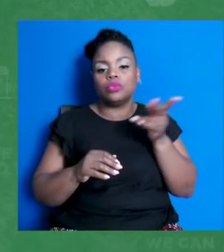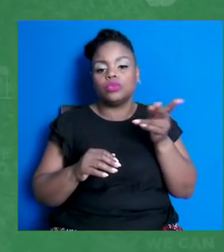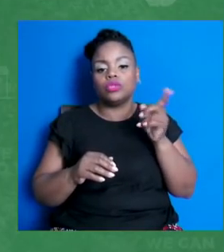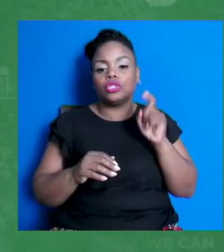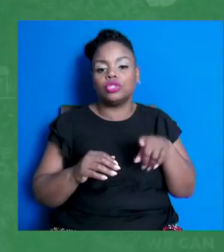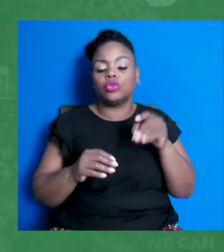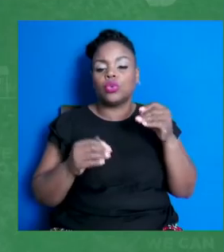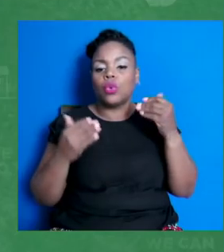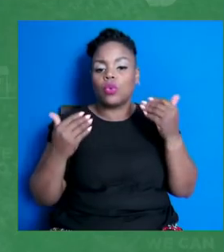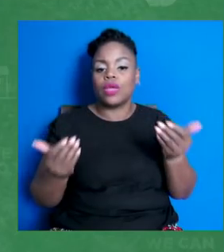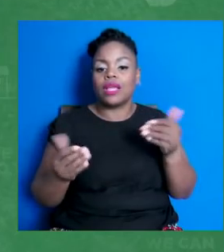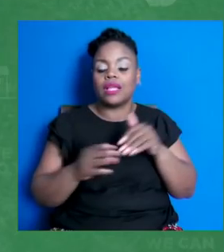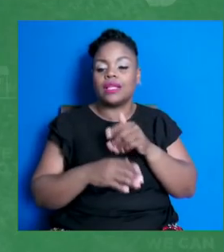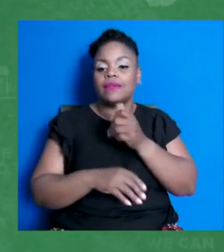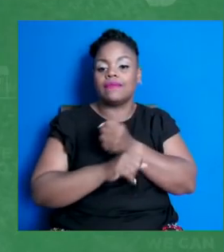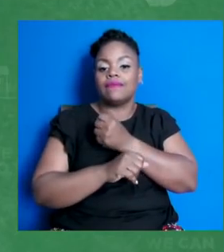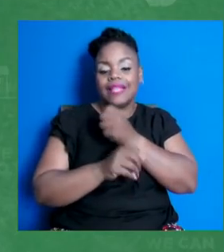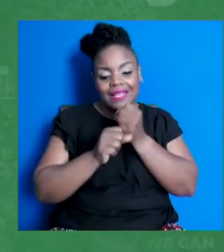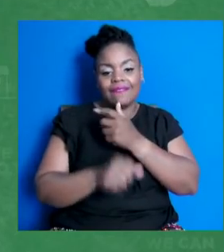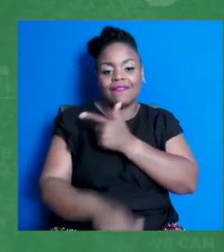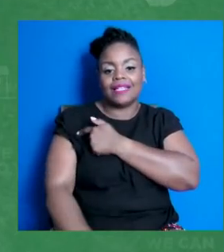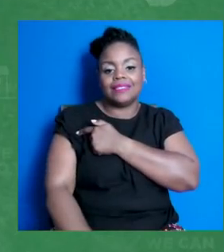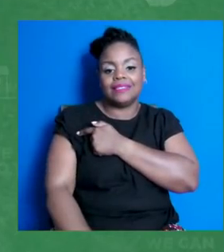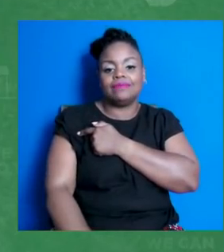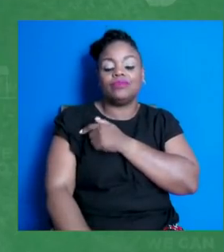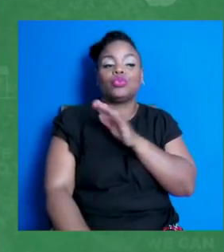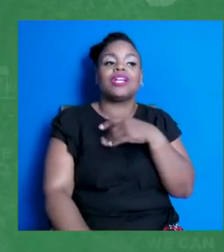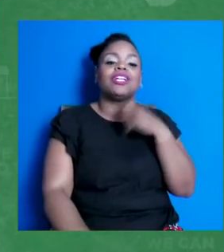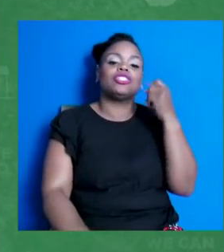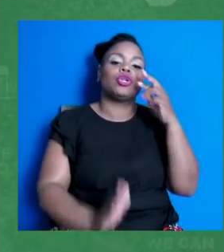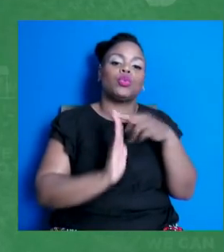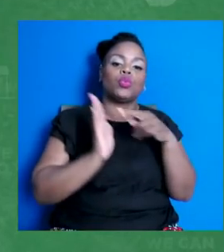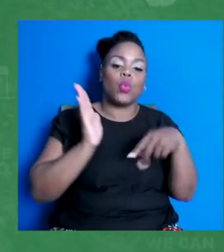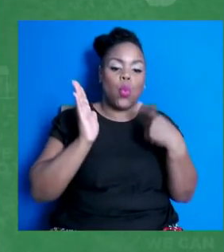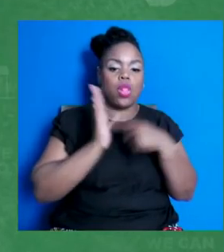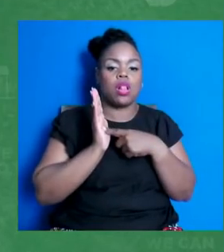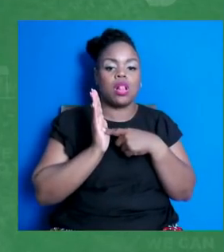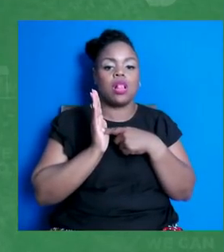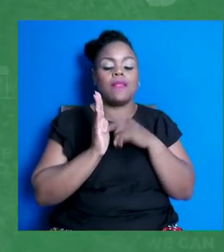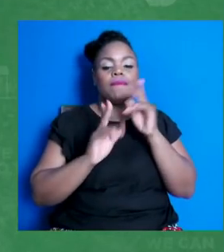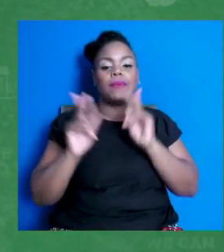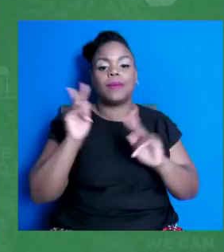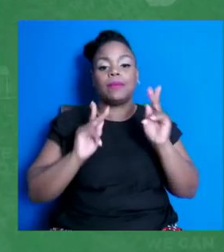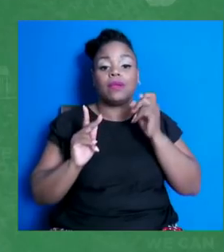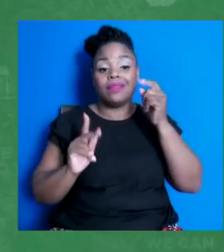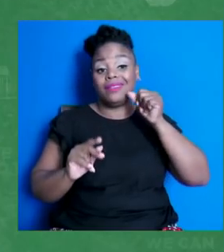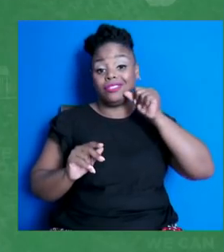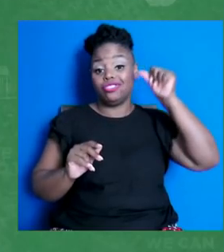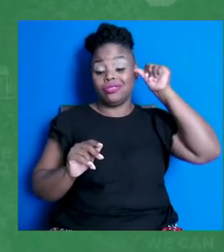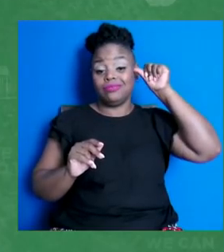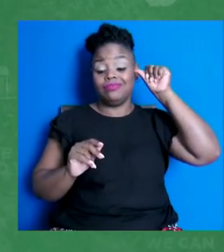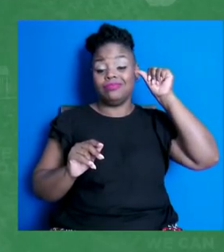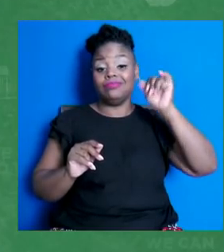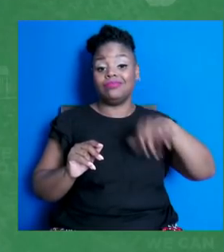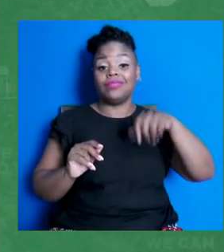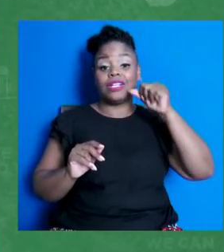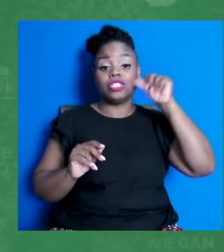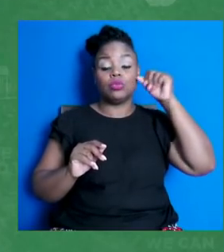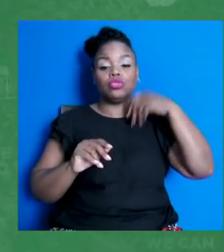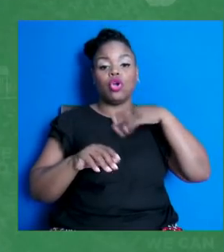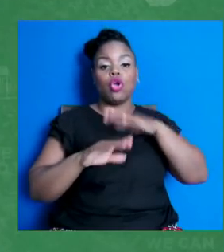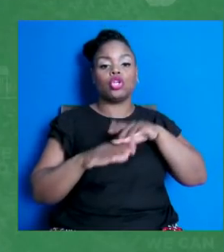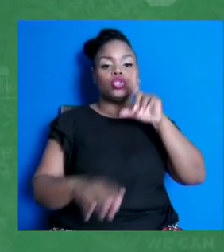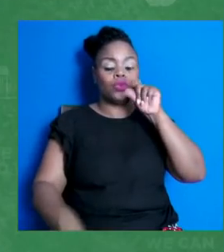need to recognize the role of young people. So actually just yesterday, I was on Twitter and there is a hashtag trending,